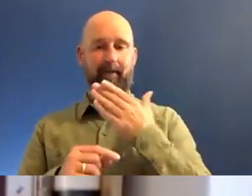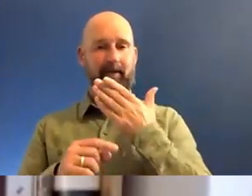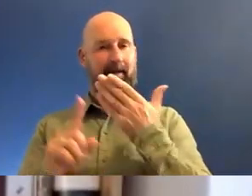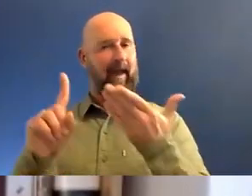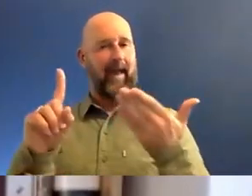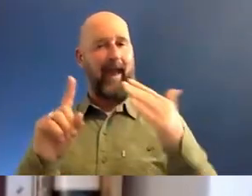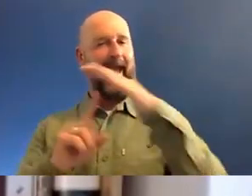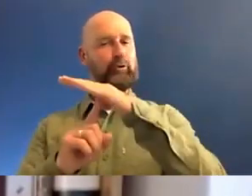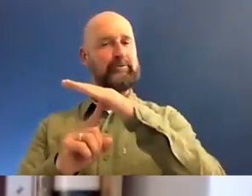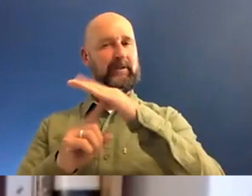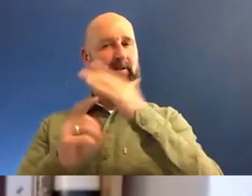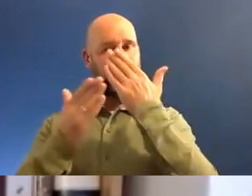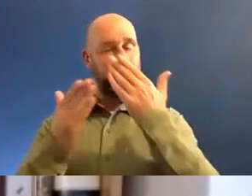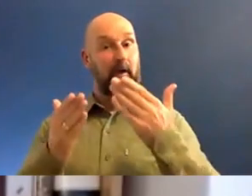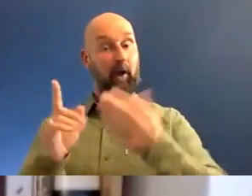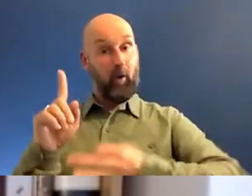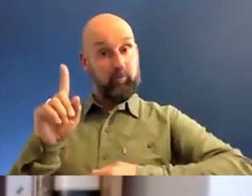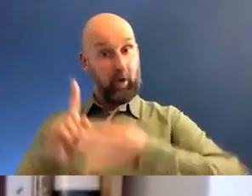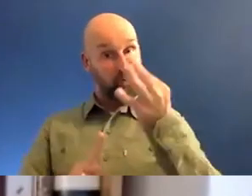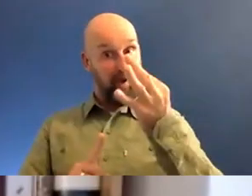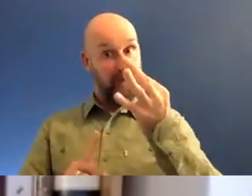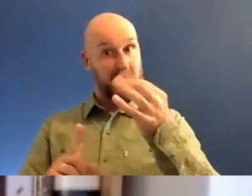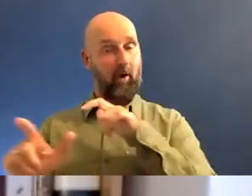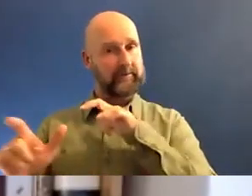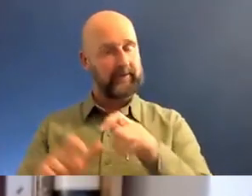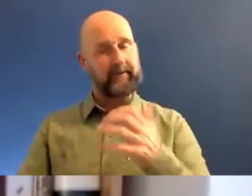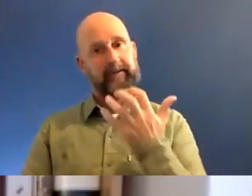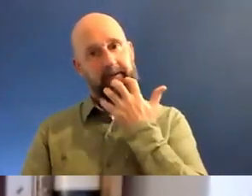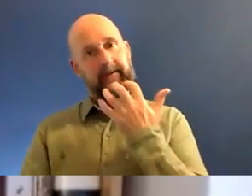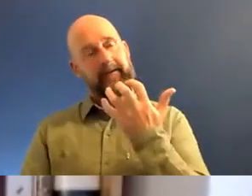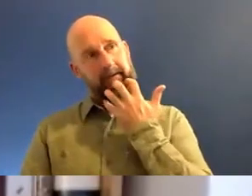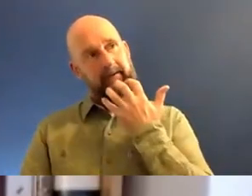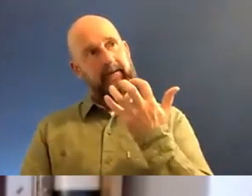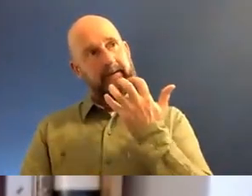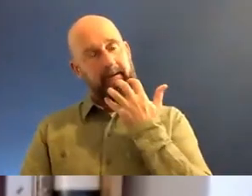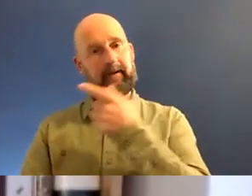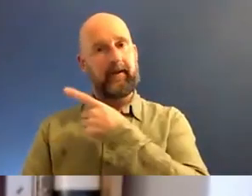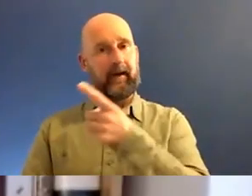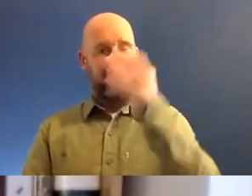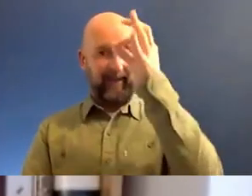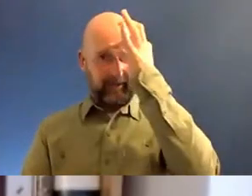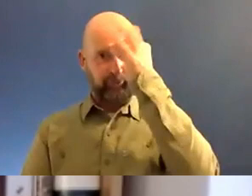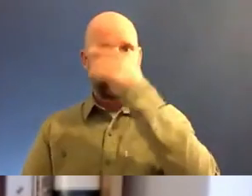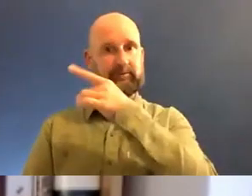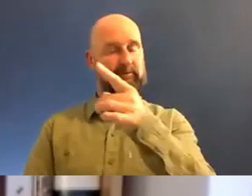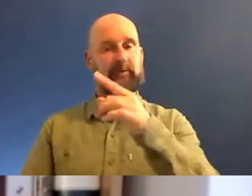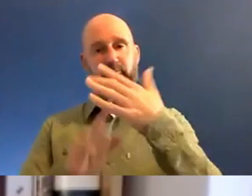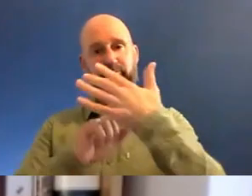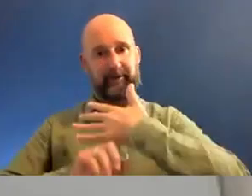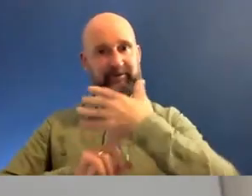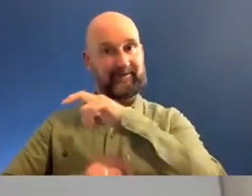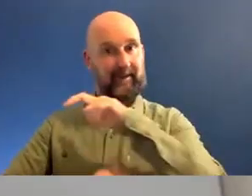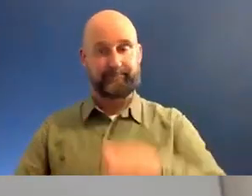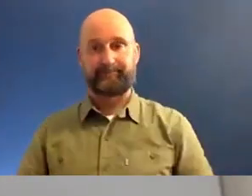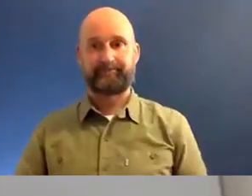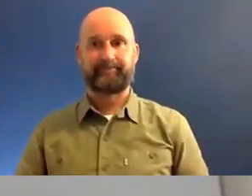that you've made much progress or is it still that relentless uphill battle against against ignorance and prejudice? So